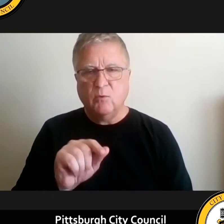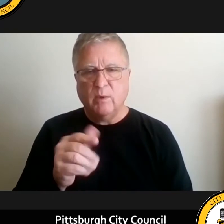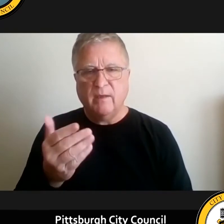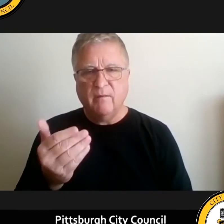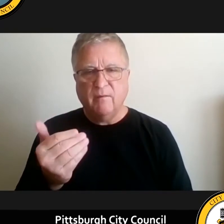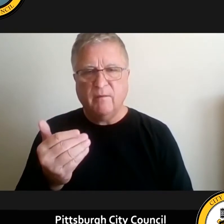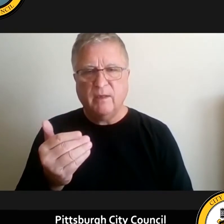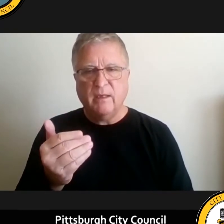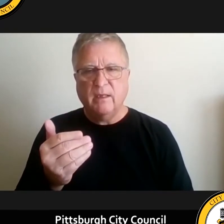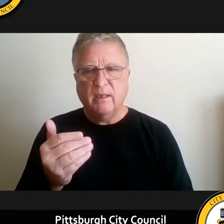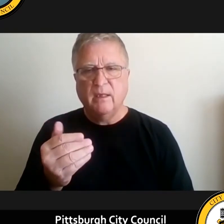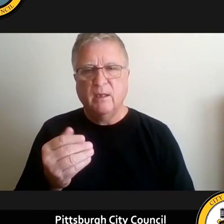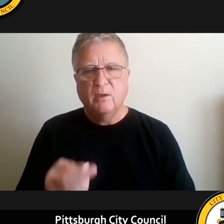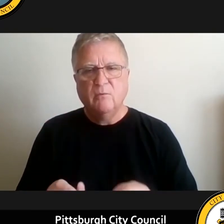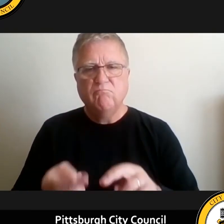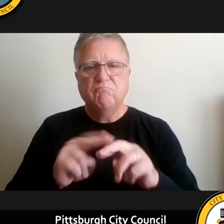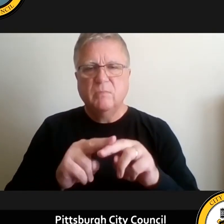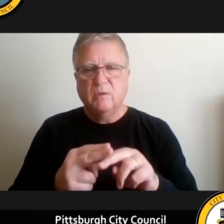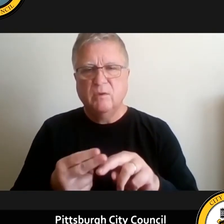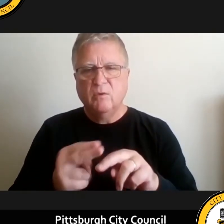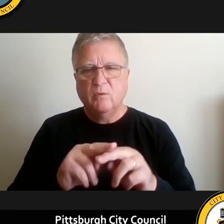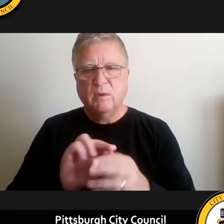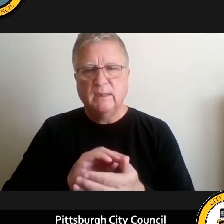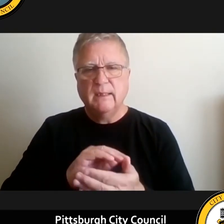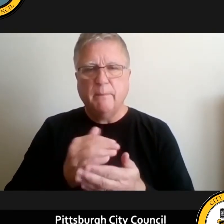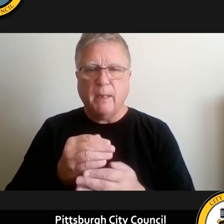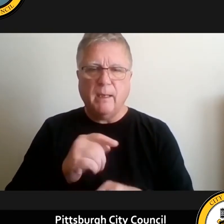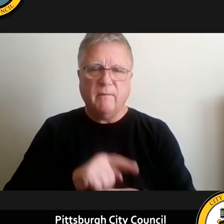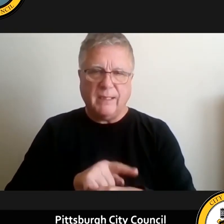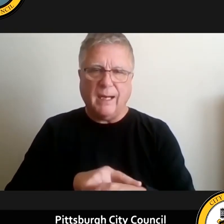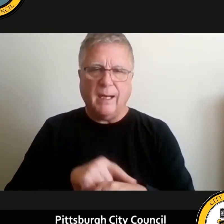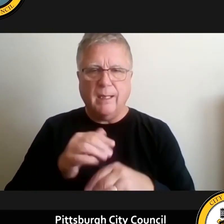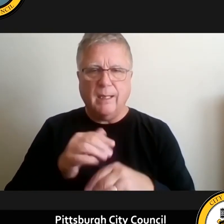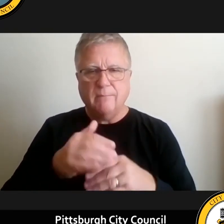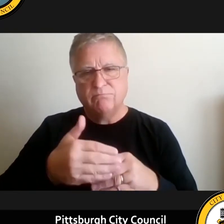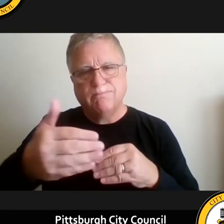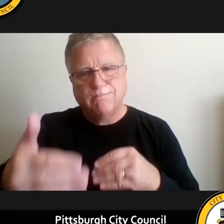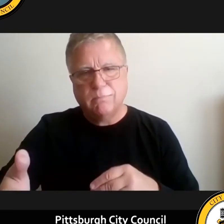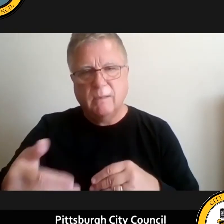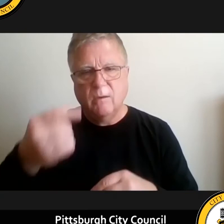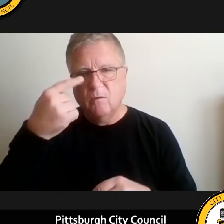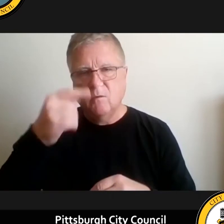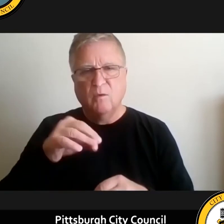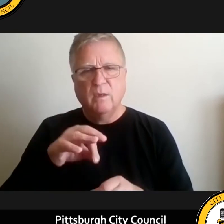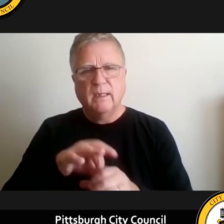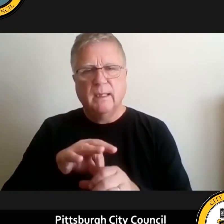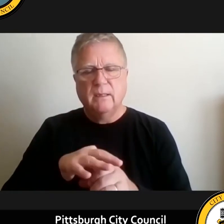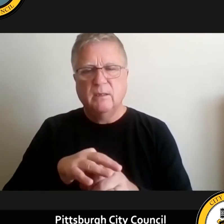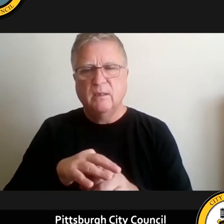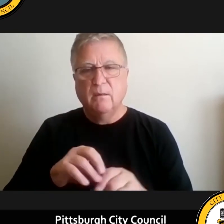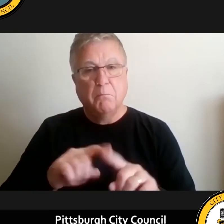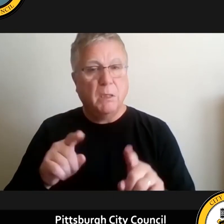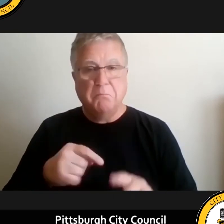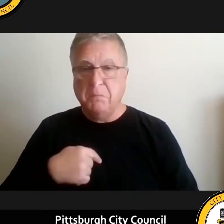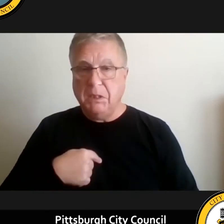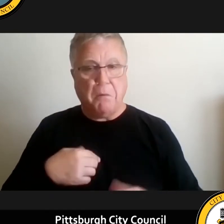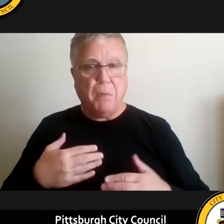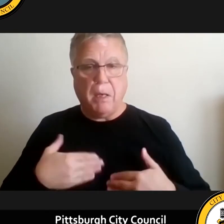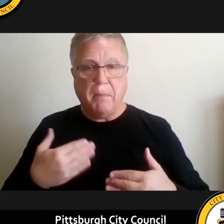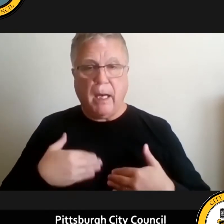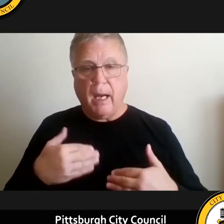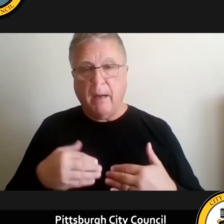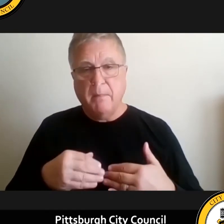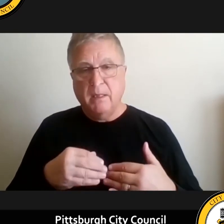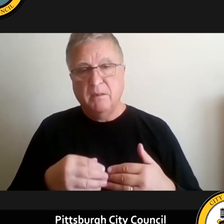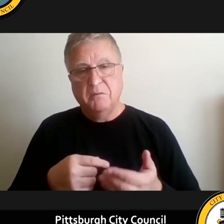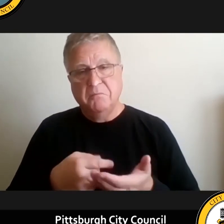increase the the amount of time before the election um but i'm i'm more than happy to revisit this with you